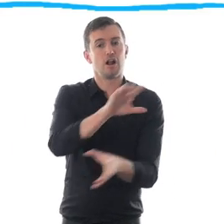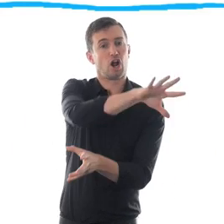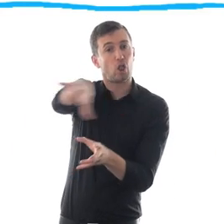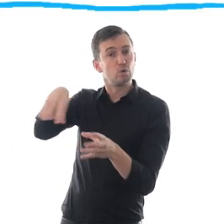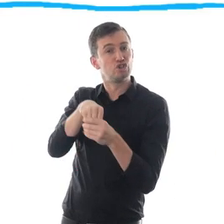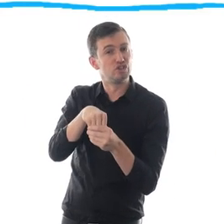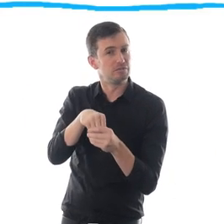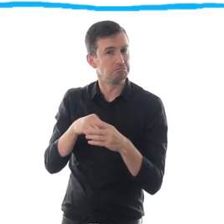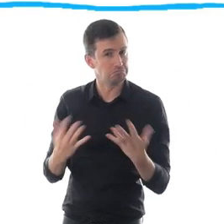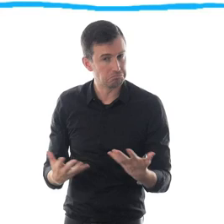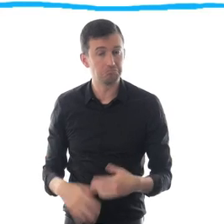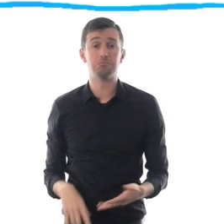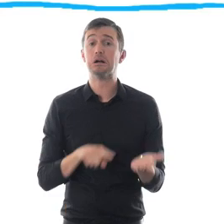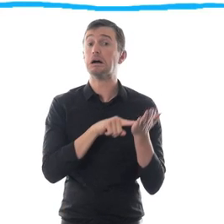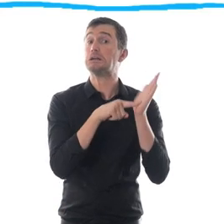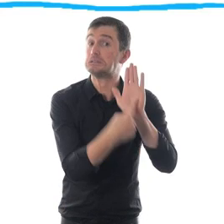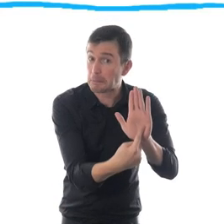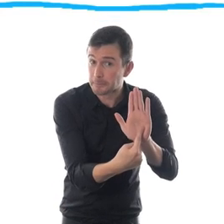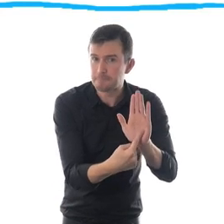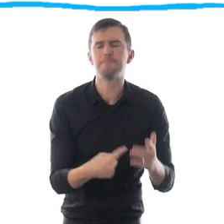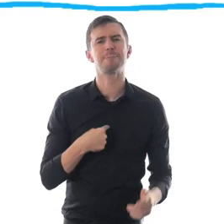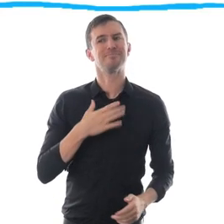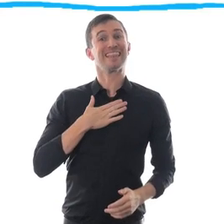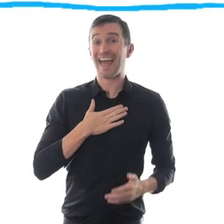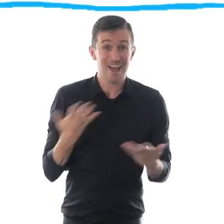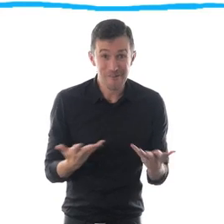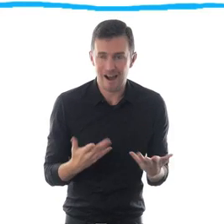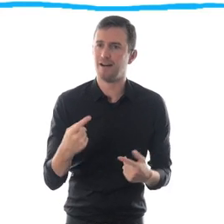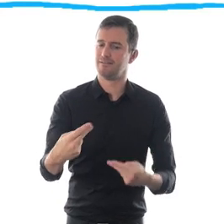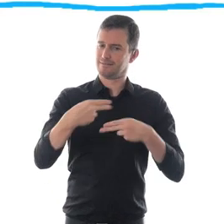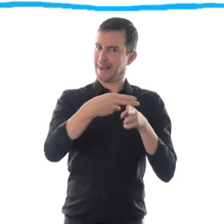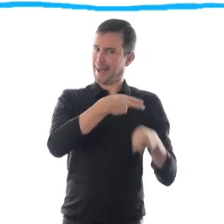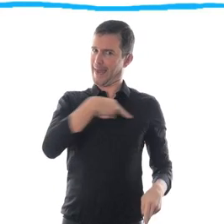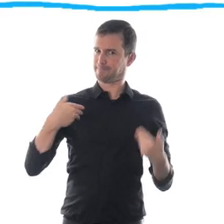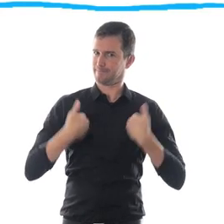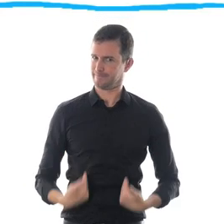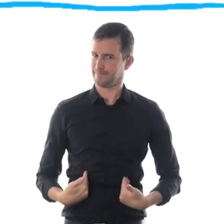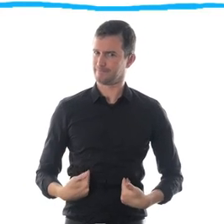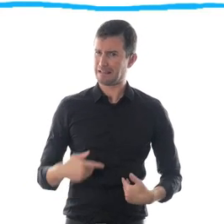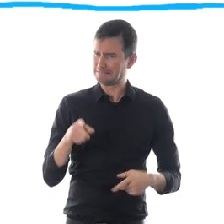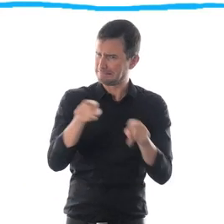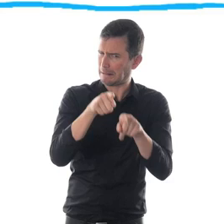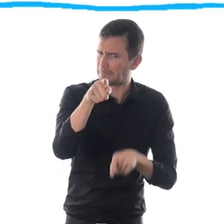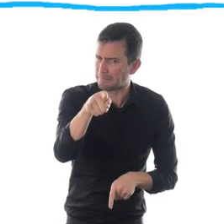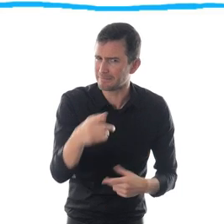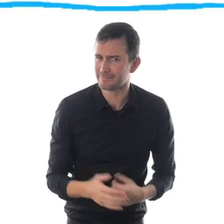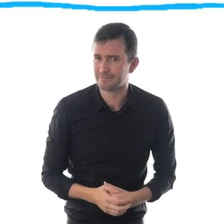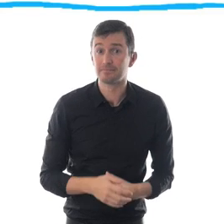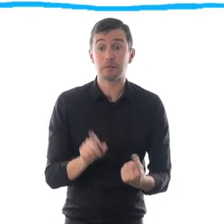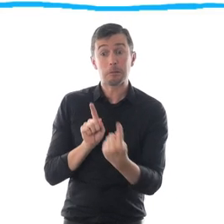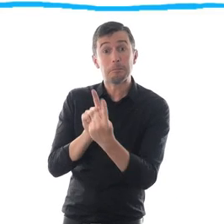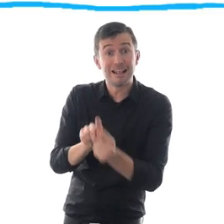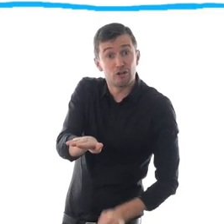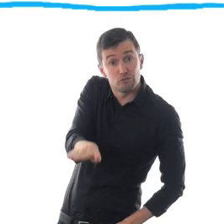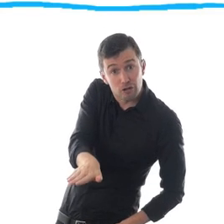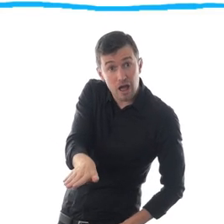Well, for starters, I like being called by my name. And I'm sure you do too. When you meet children and adults with disabilities, you should do the